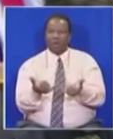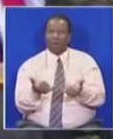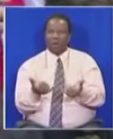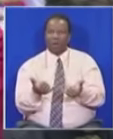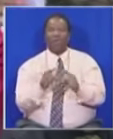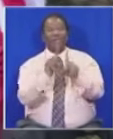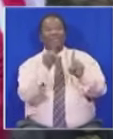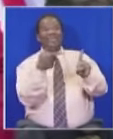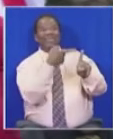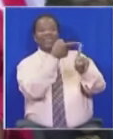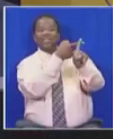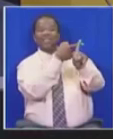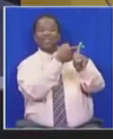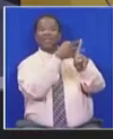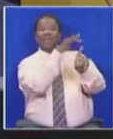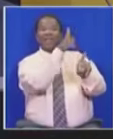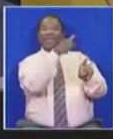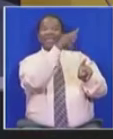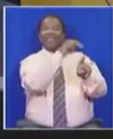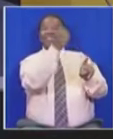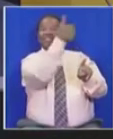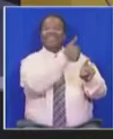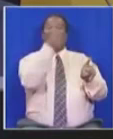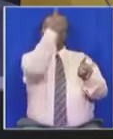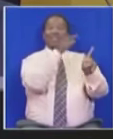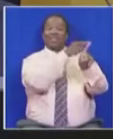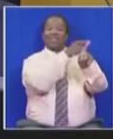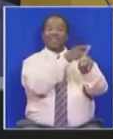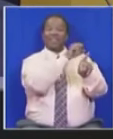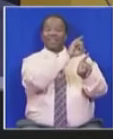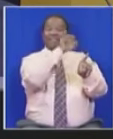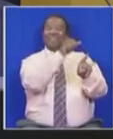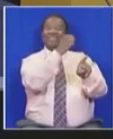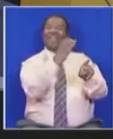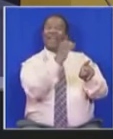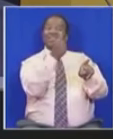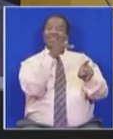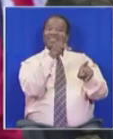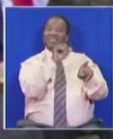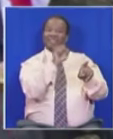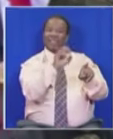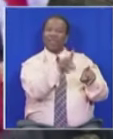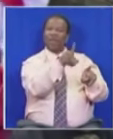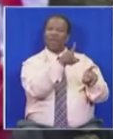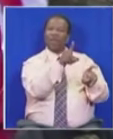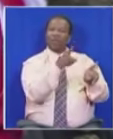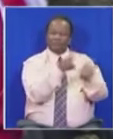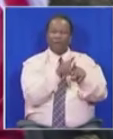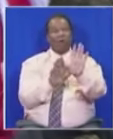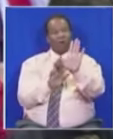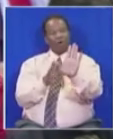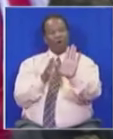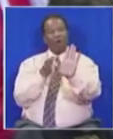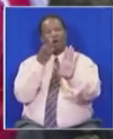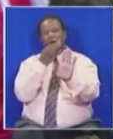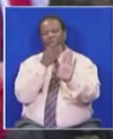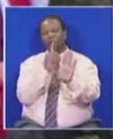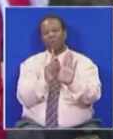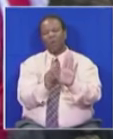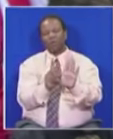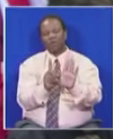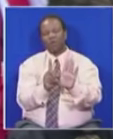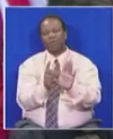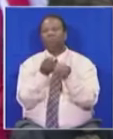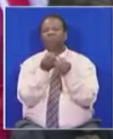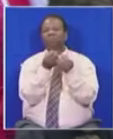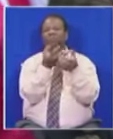Jackson did not rise on any point in the rules. I'm following in what he did. So I'm saying, the fact that